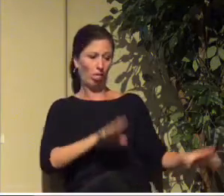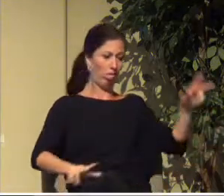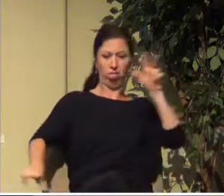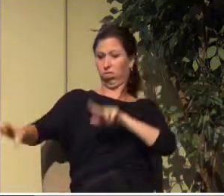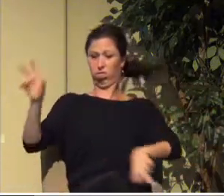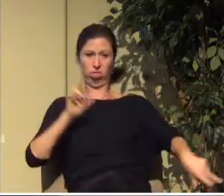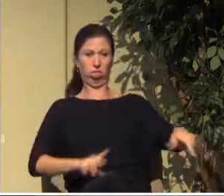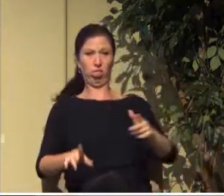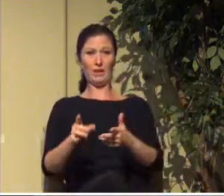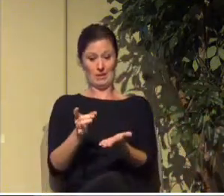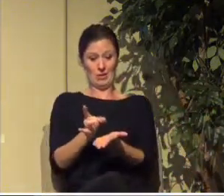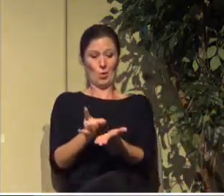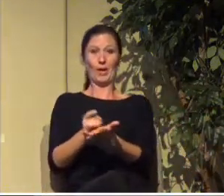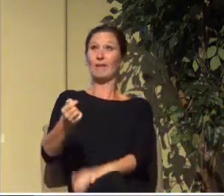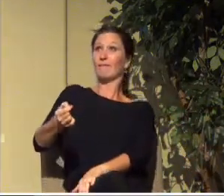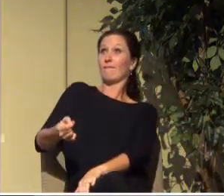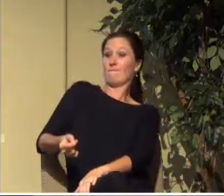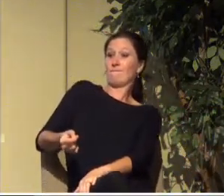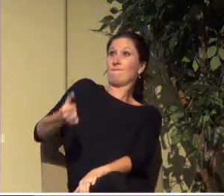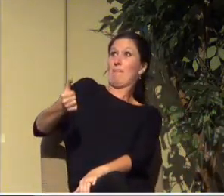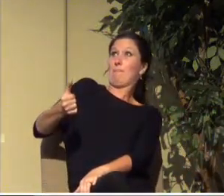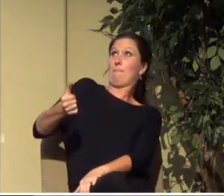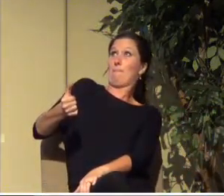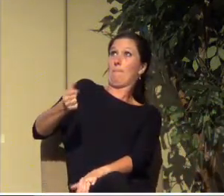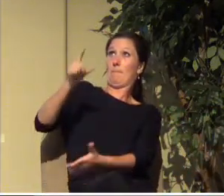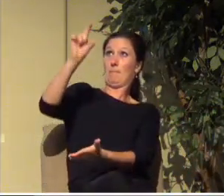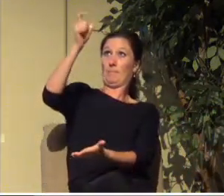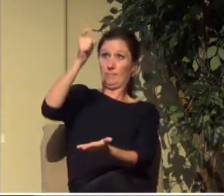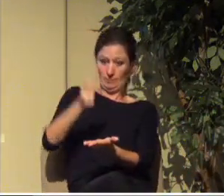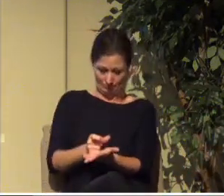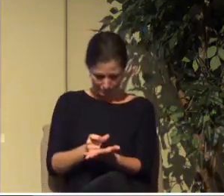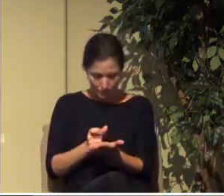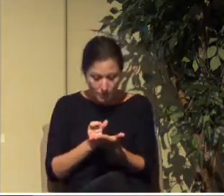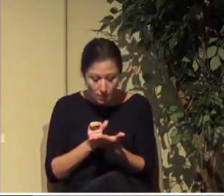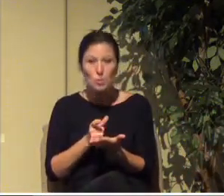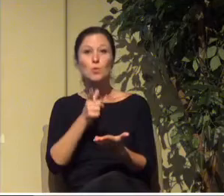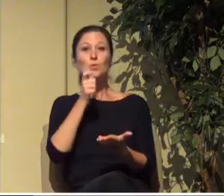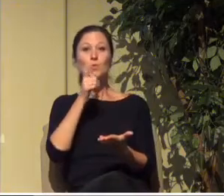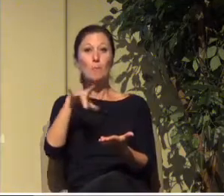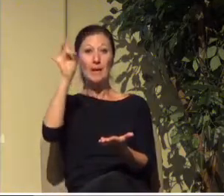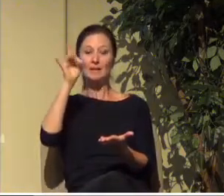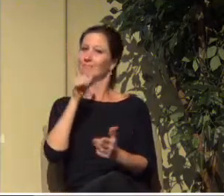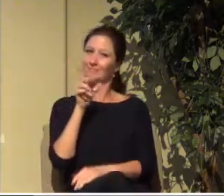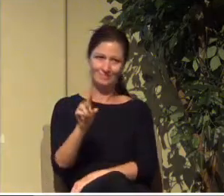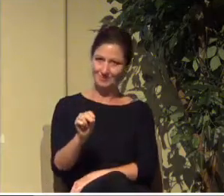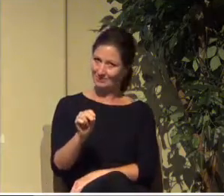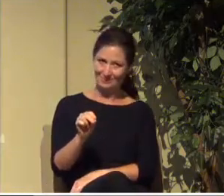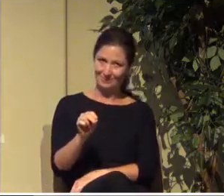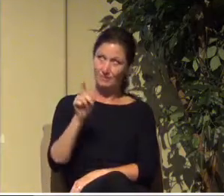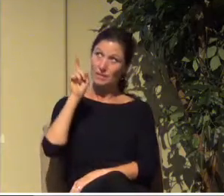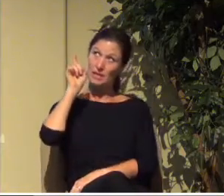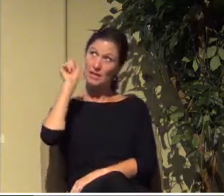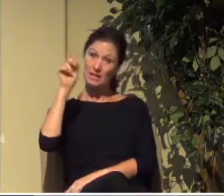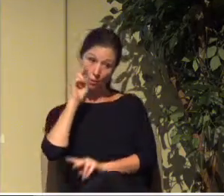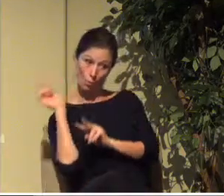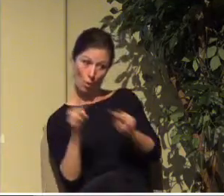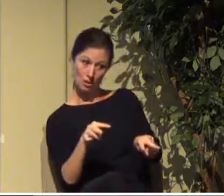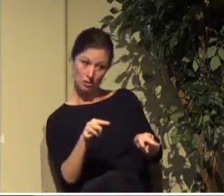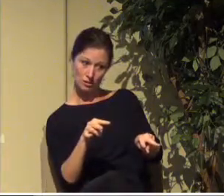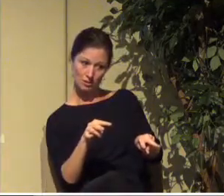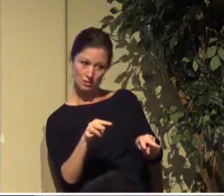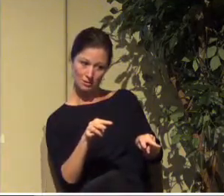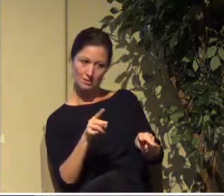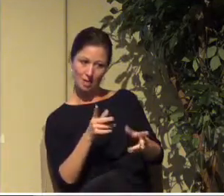not like he flipped a coin and said, all right, I guess it's those guys. No, he looked at us and set his affection on us and said, you are mine.